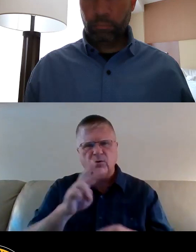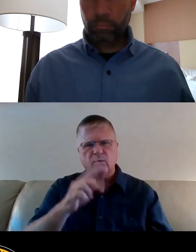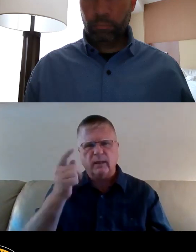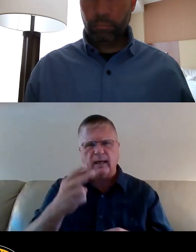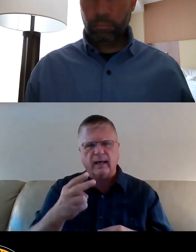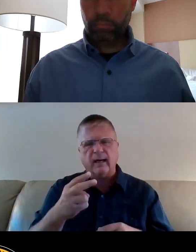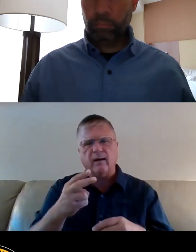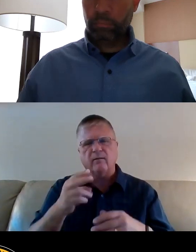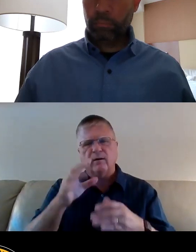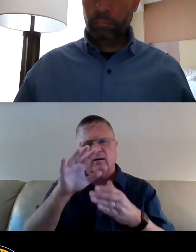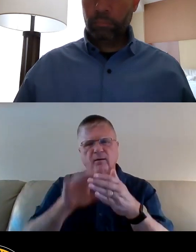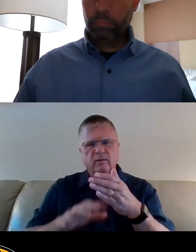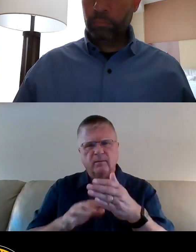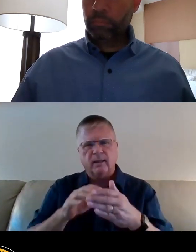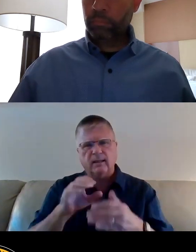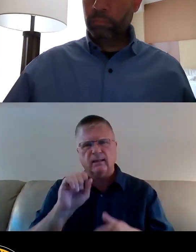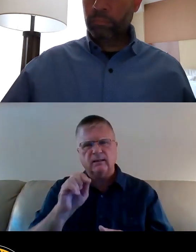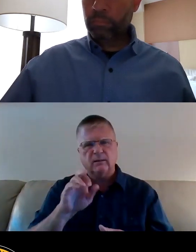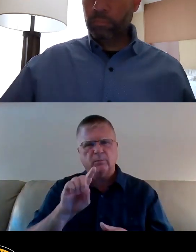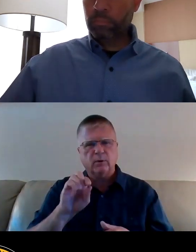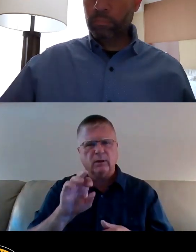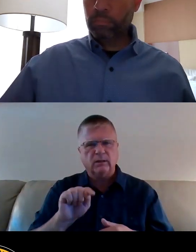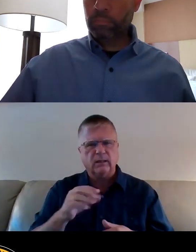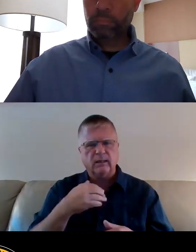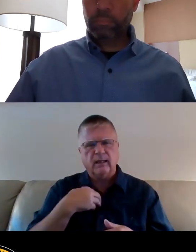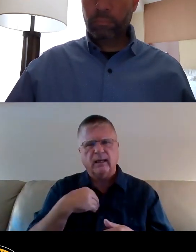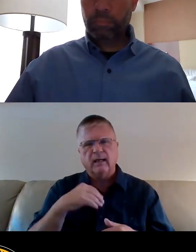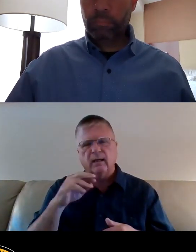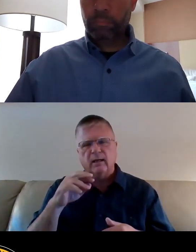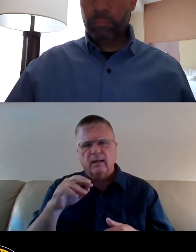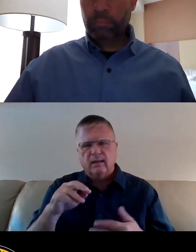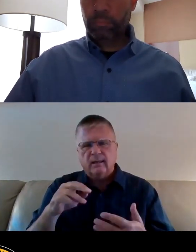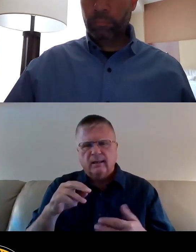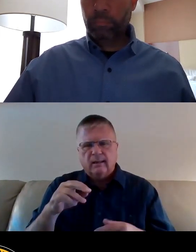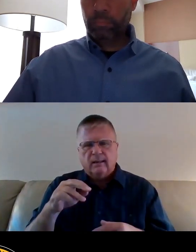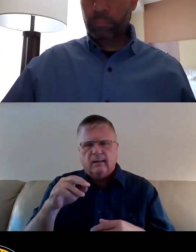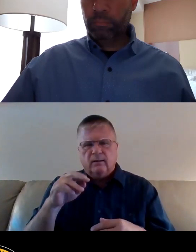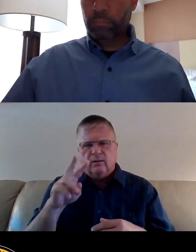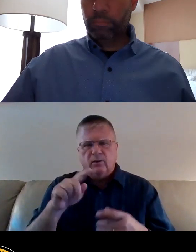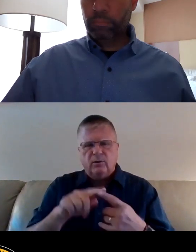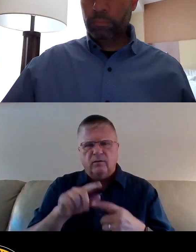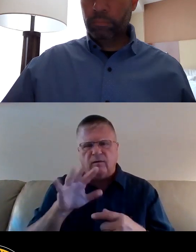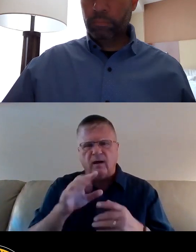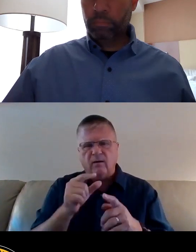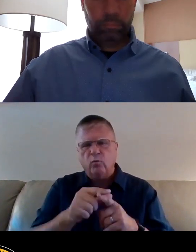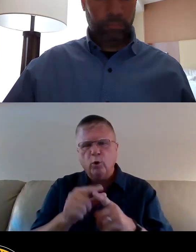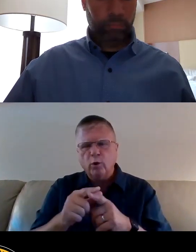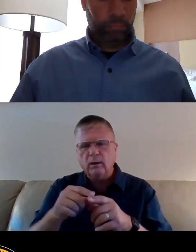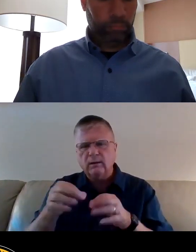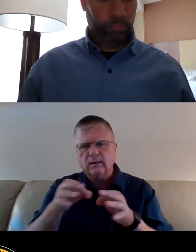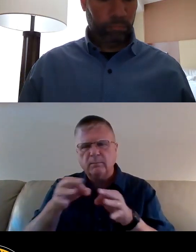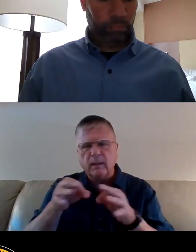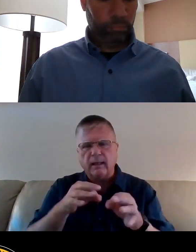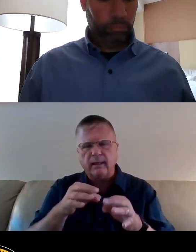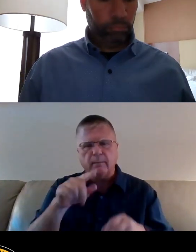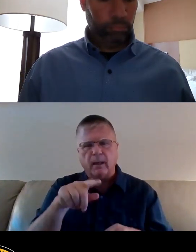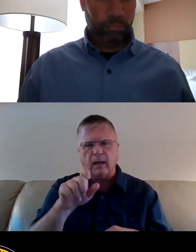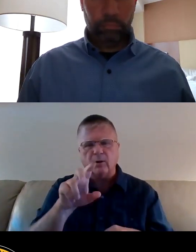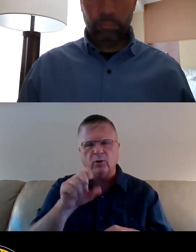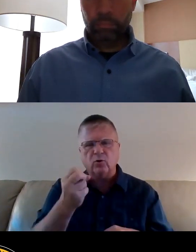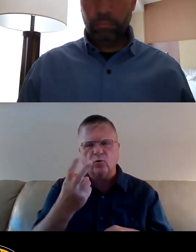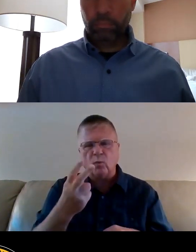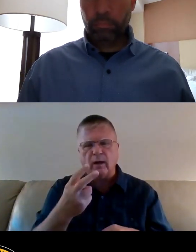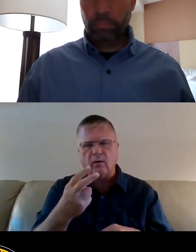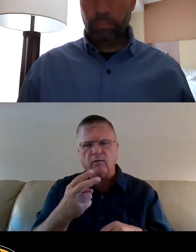about 10 to five words describing the allocations up to $112 million. And the information now public makes it impossible to